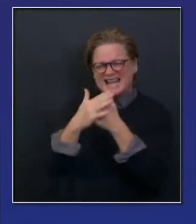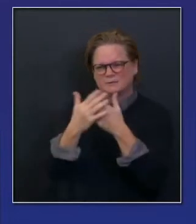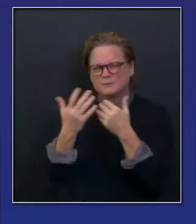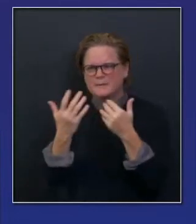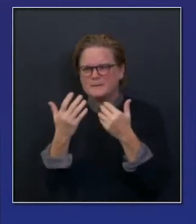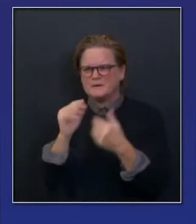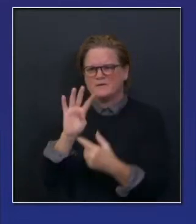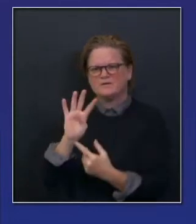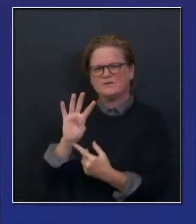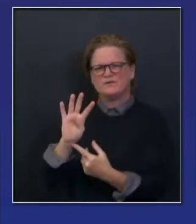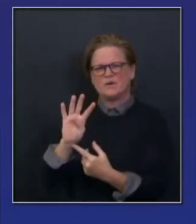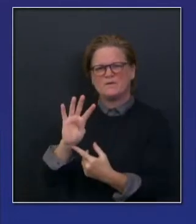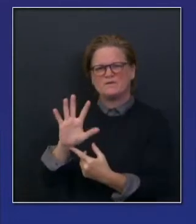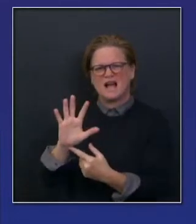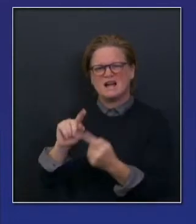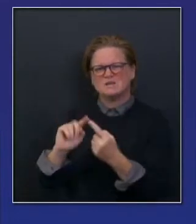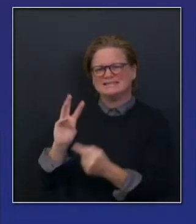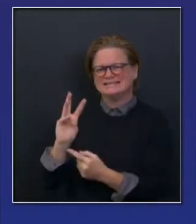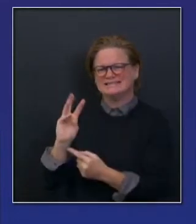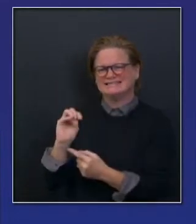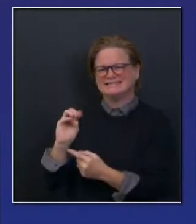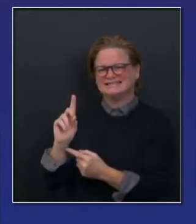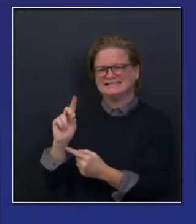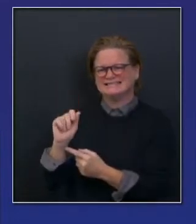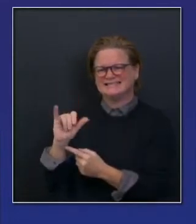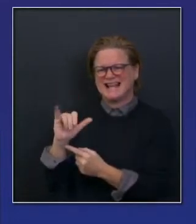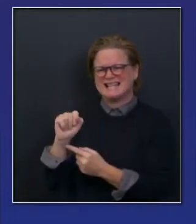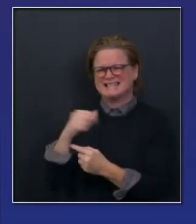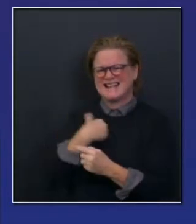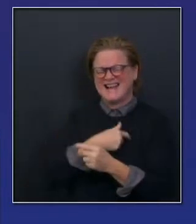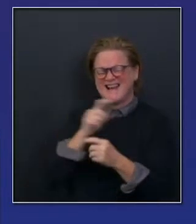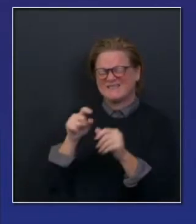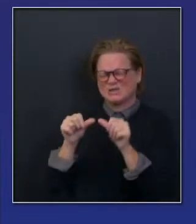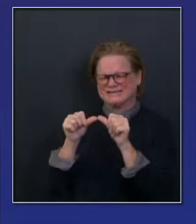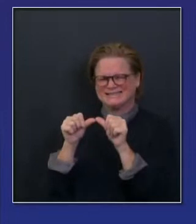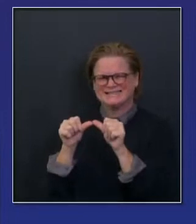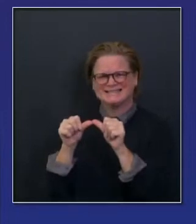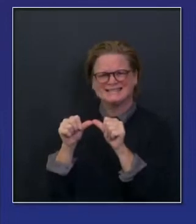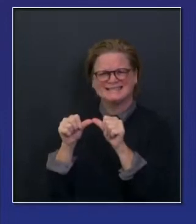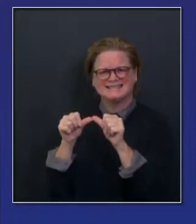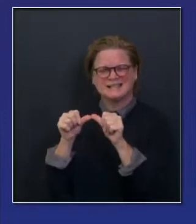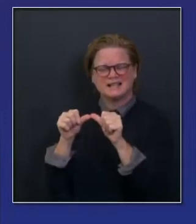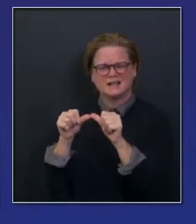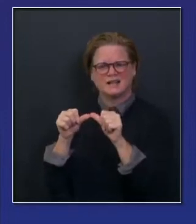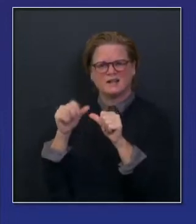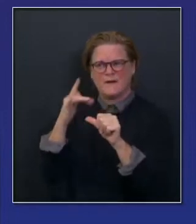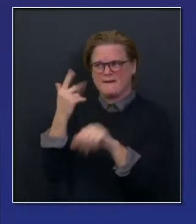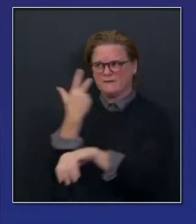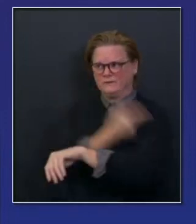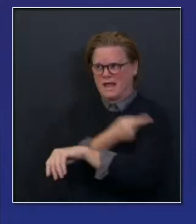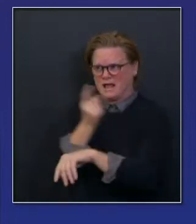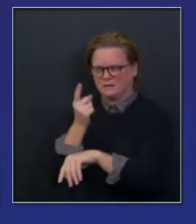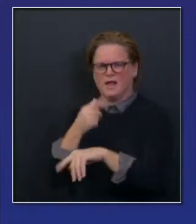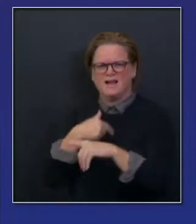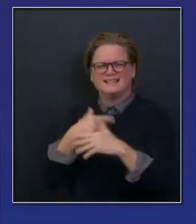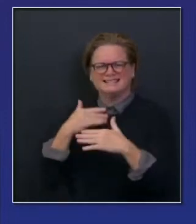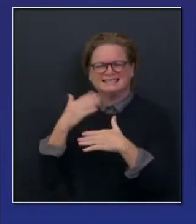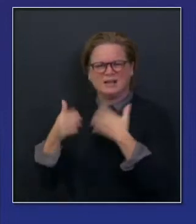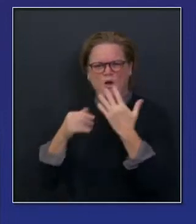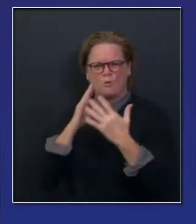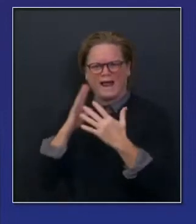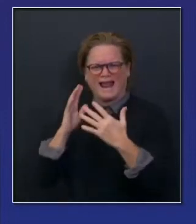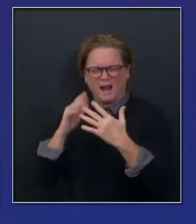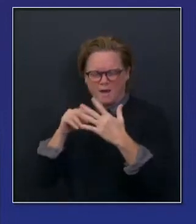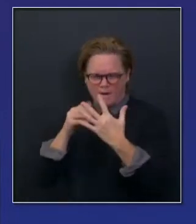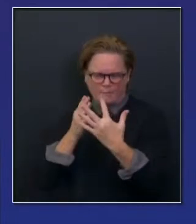state by no stretch of the imagination. Light at the end of the tunnel. We're going to come out of this stronger than ever. Mind my words, we will come out of it